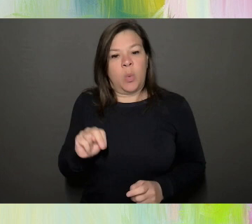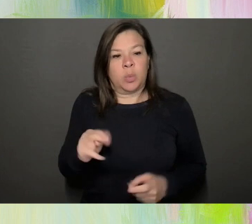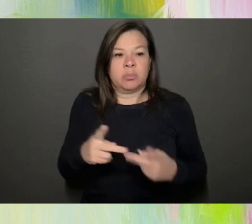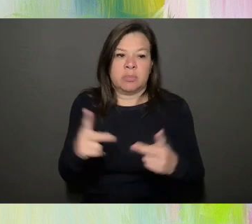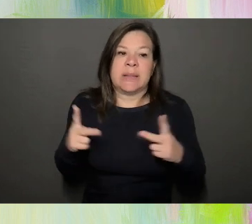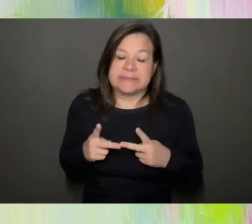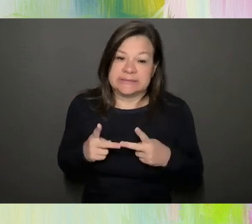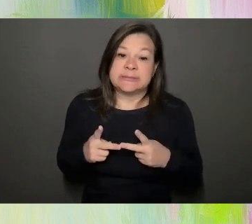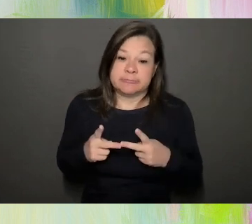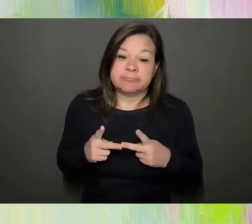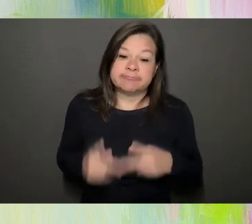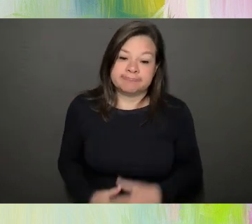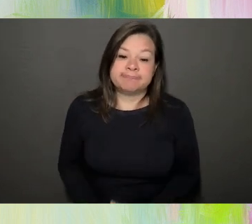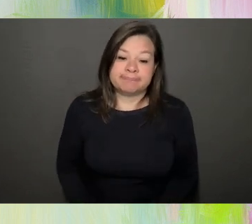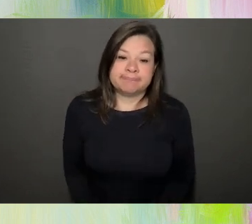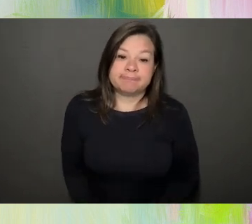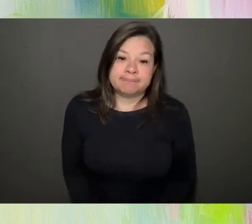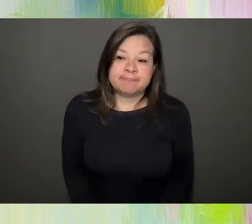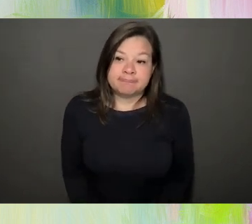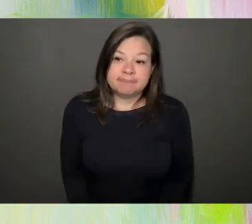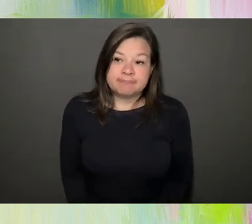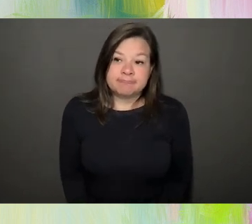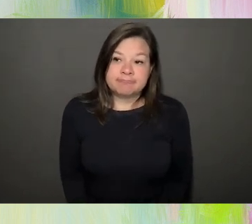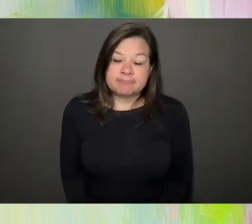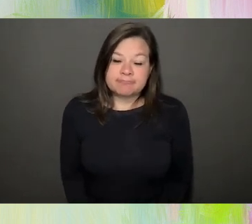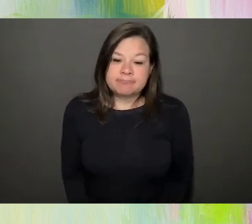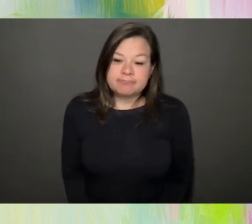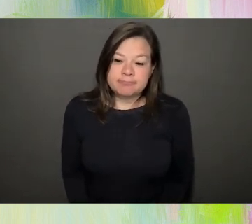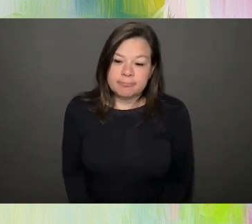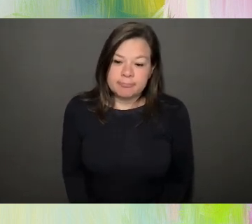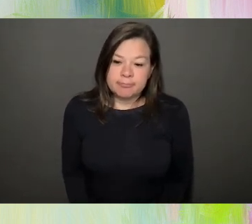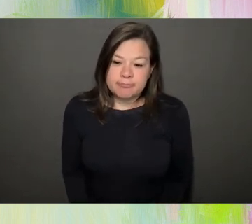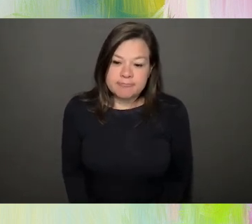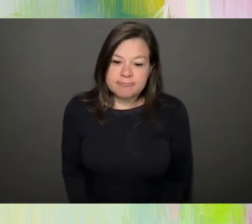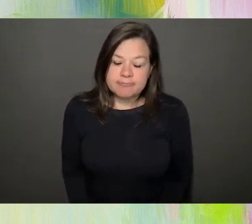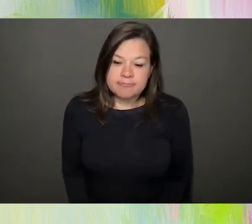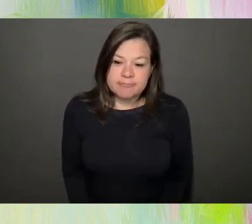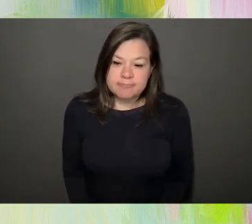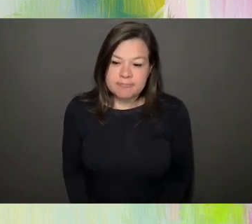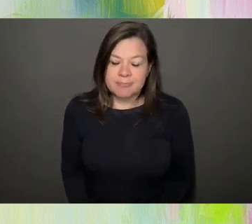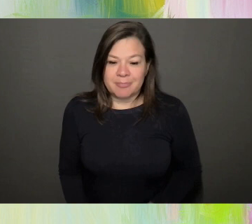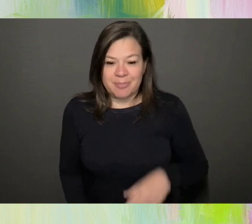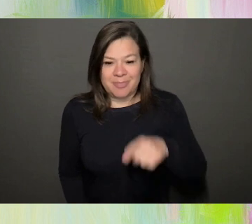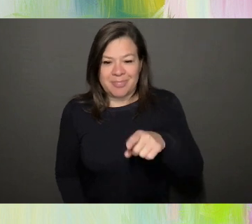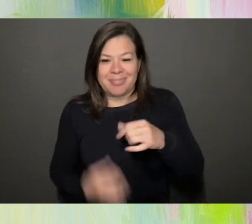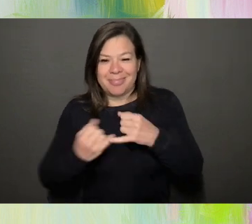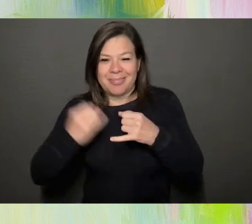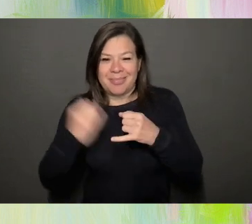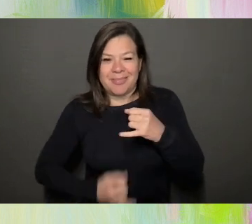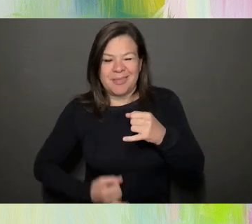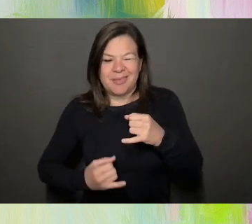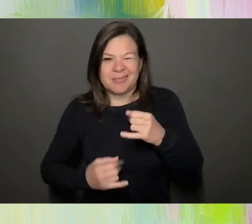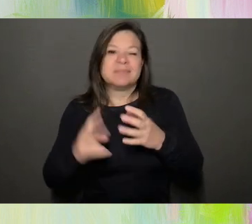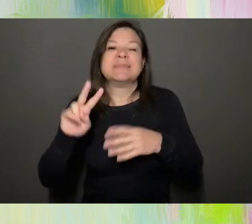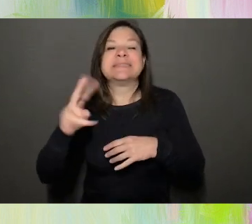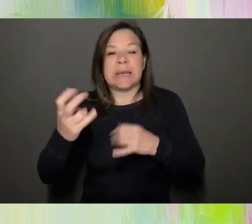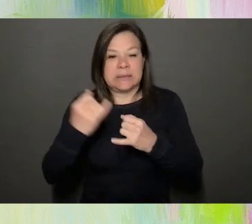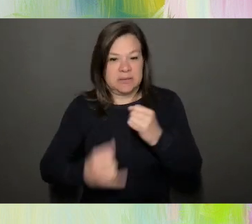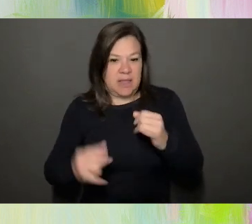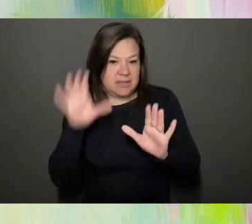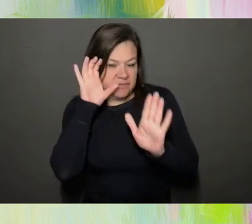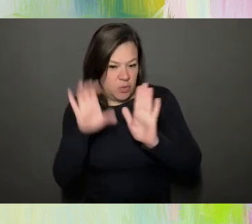This is more, uh, almost, uh, one of the final photos. have one more. Um,